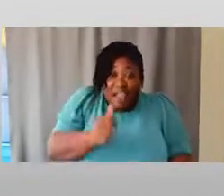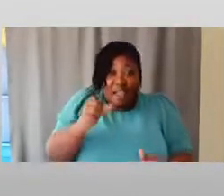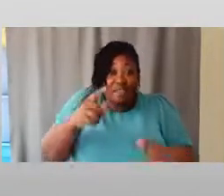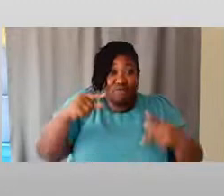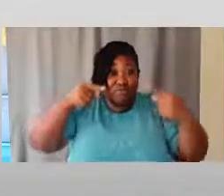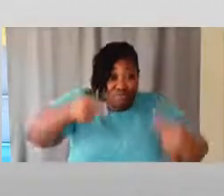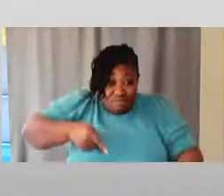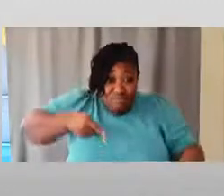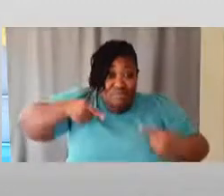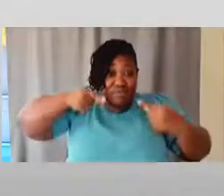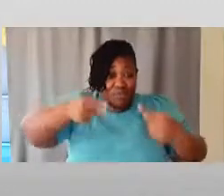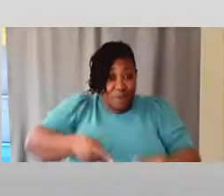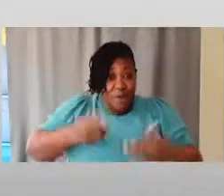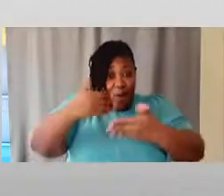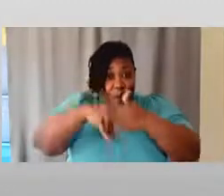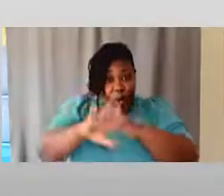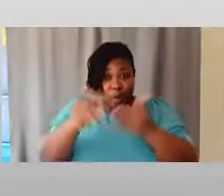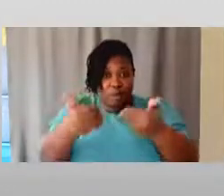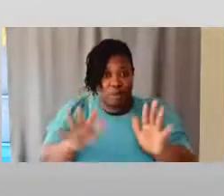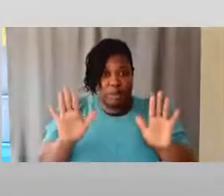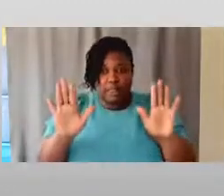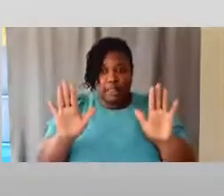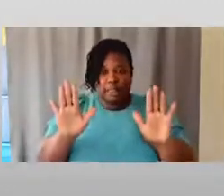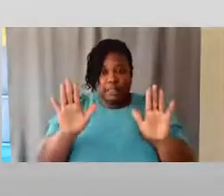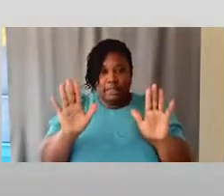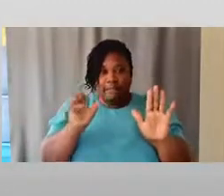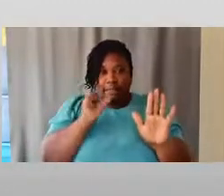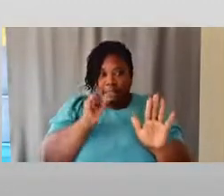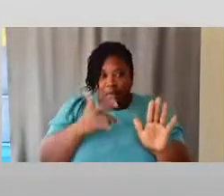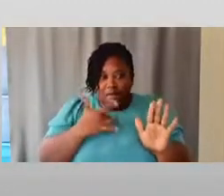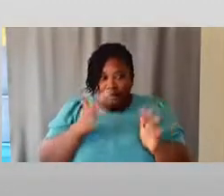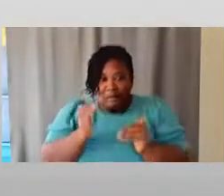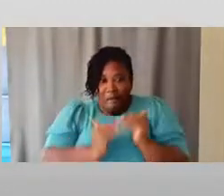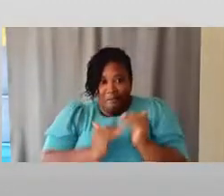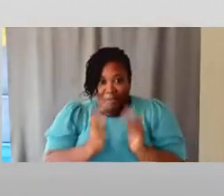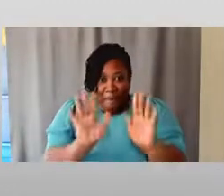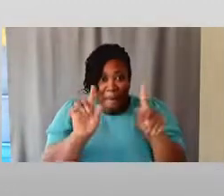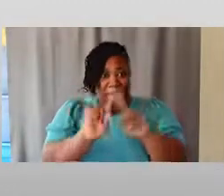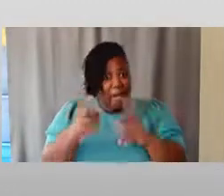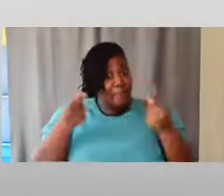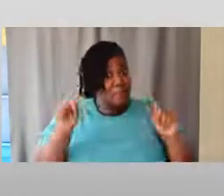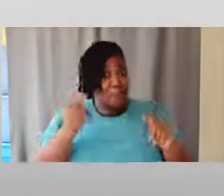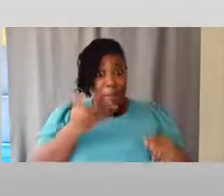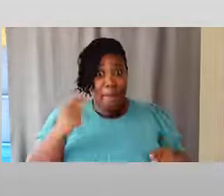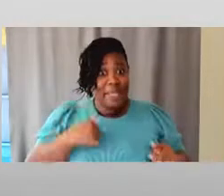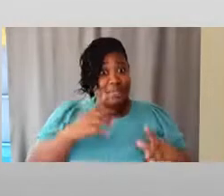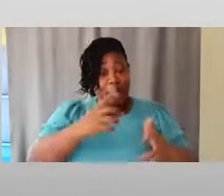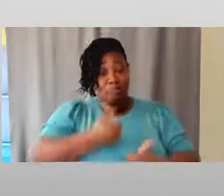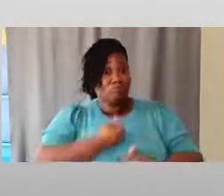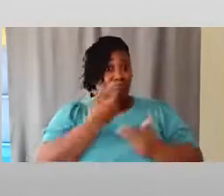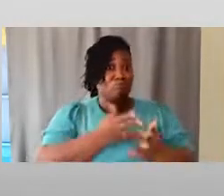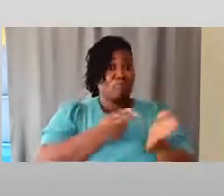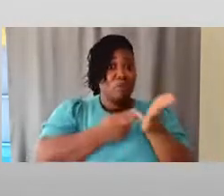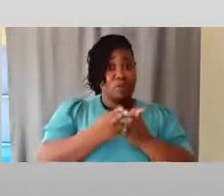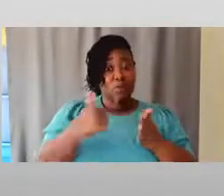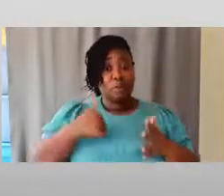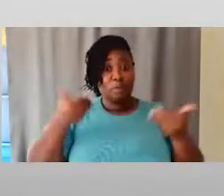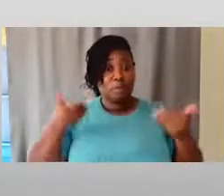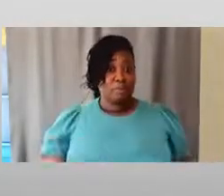well, dang, I'm real uncomfortable. But I'm going to try my best and I'm going to speak my truth and I'm going to be authentically me